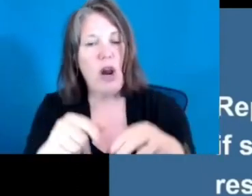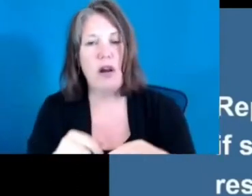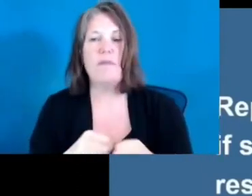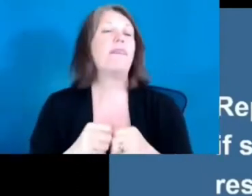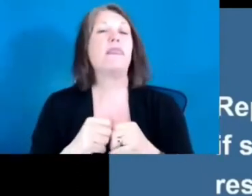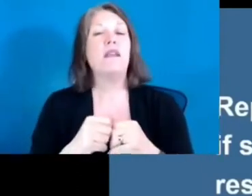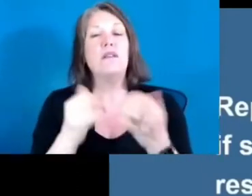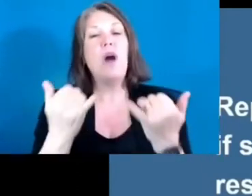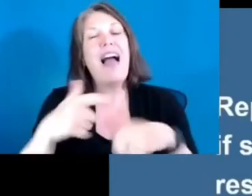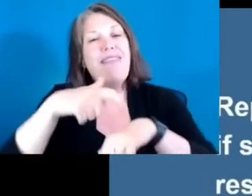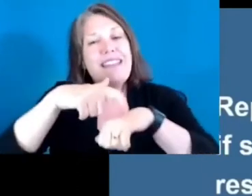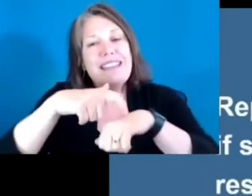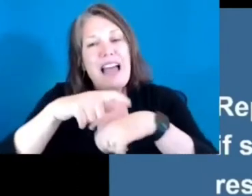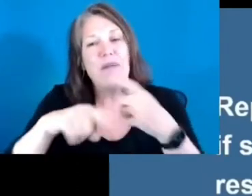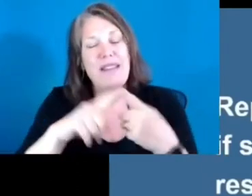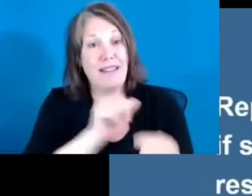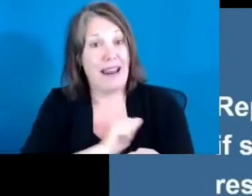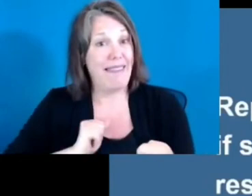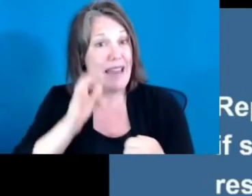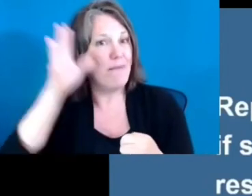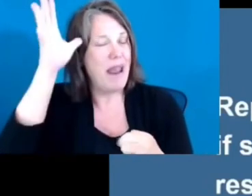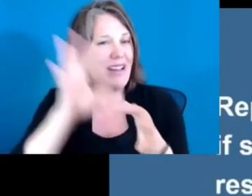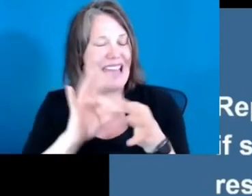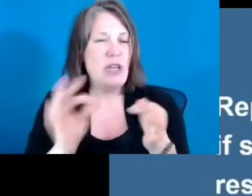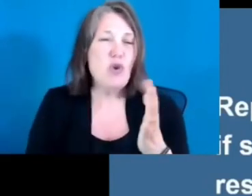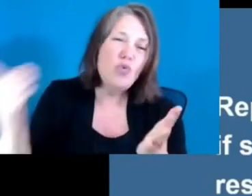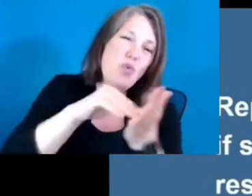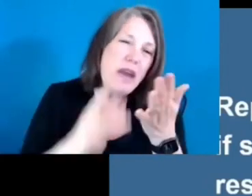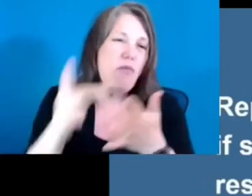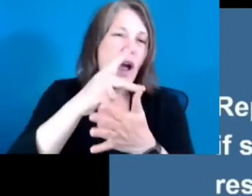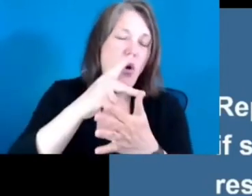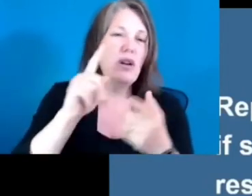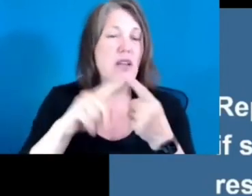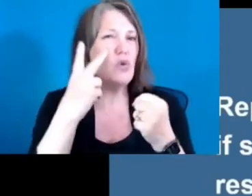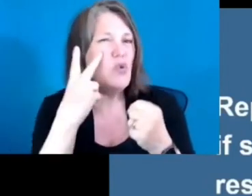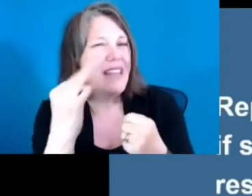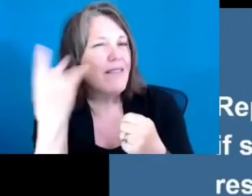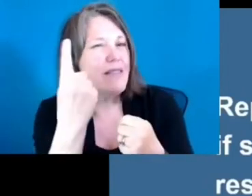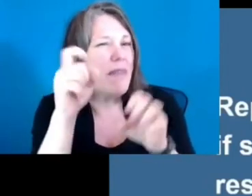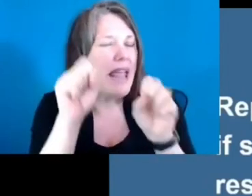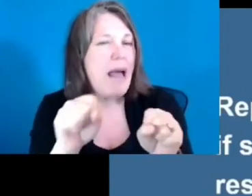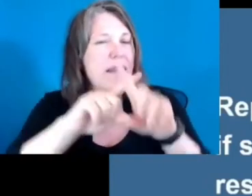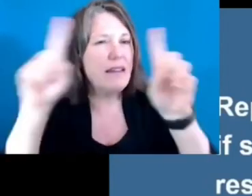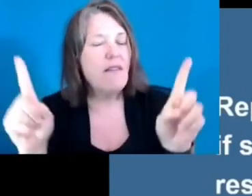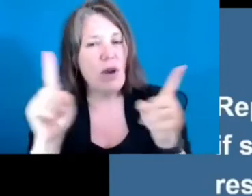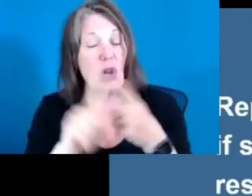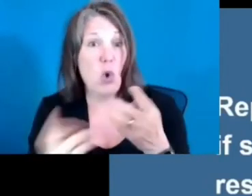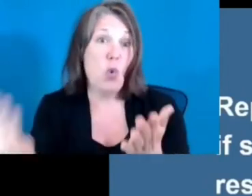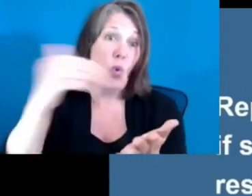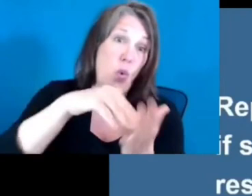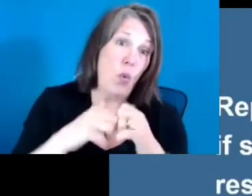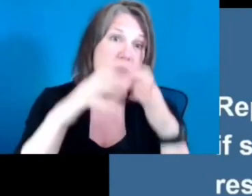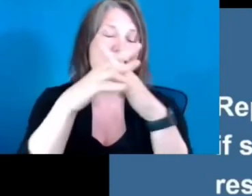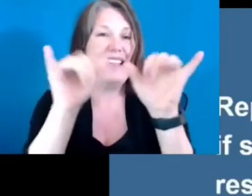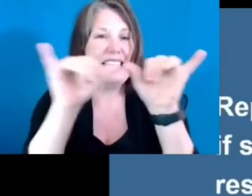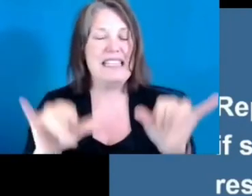if something can be different. As she put it, to reset the system, we have to take a loss. But we can recoup the loss if we actually get kids